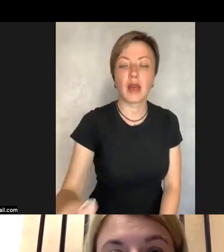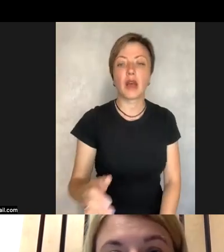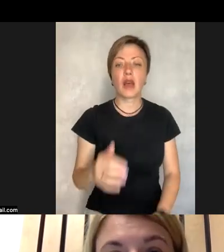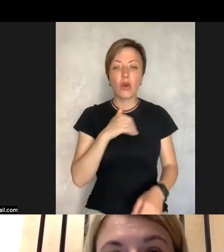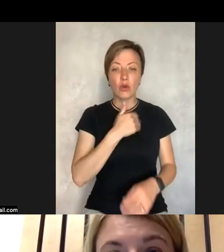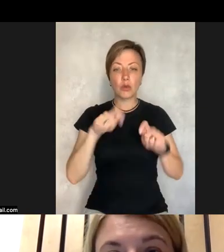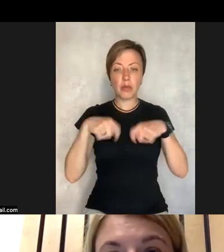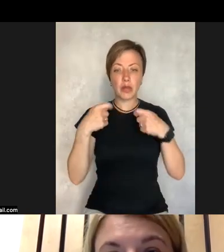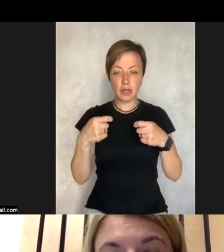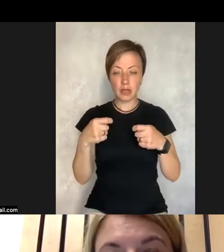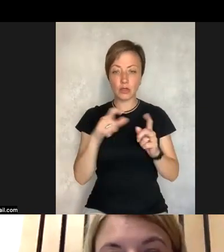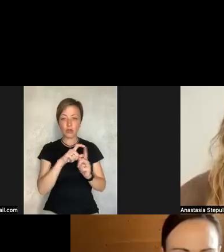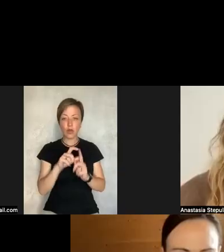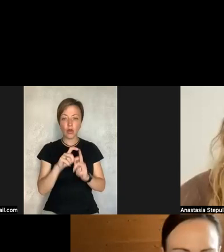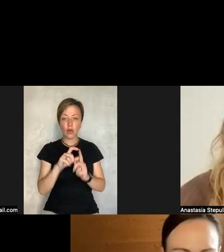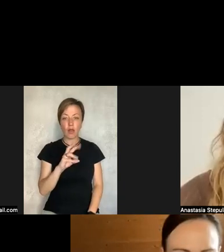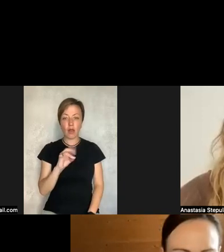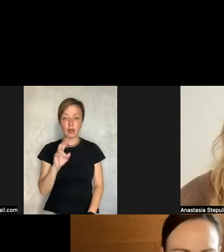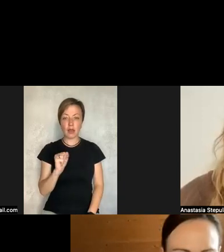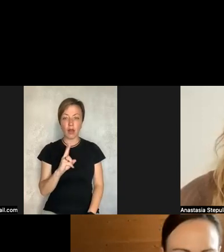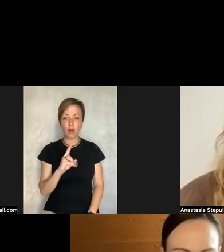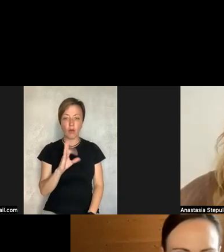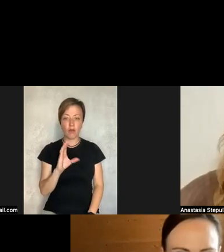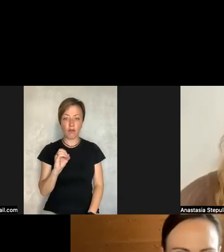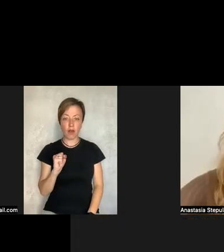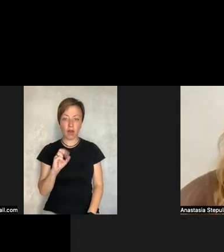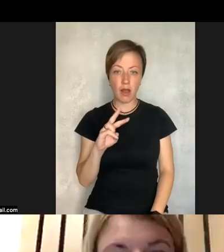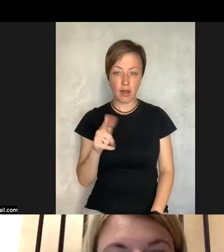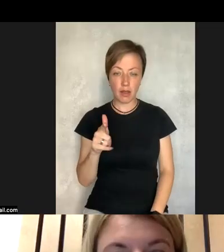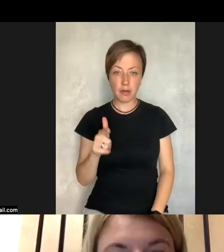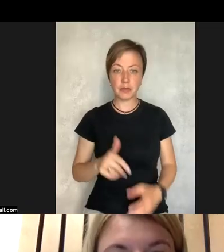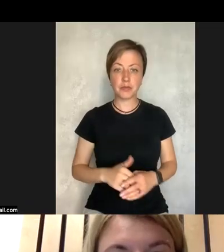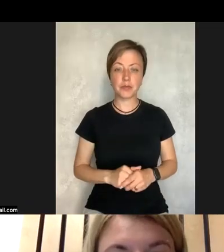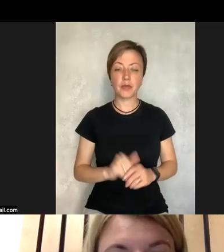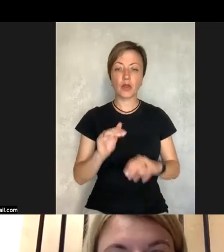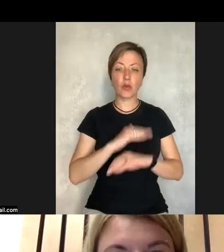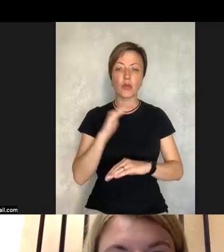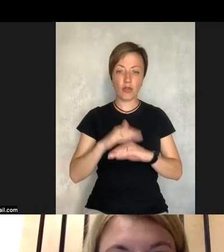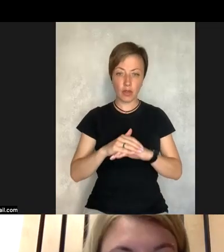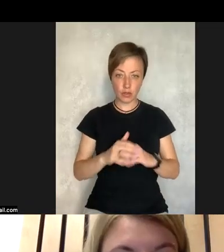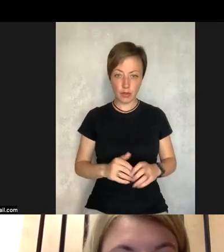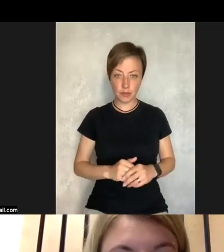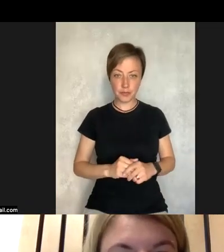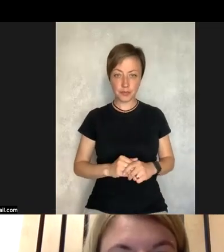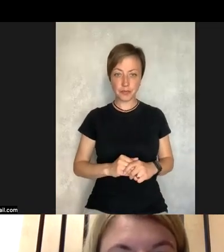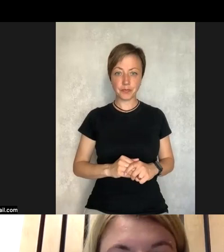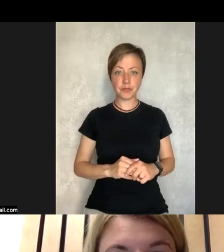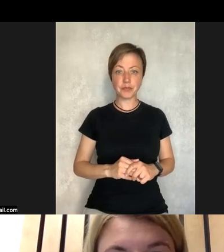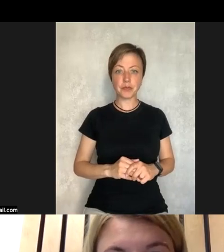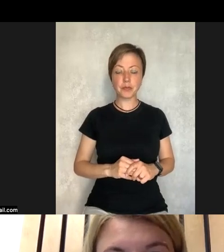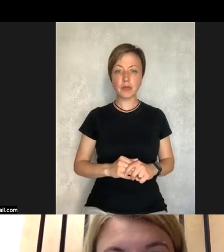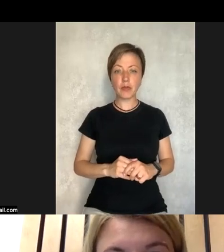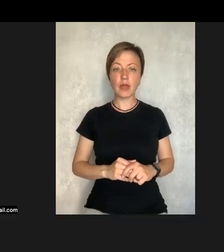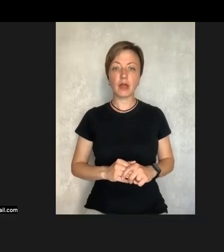to the next panelist, and this is Olena Kovall. Good evening.